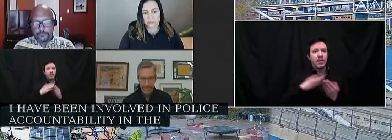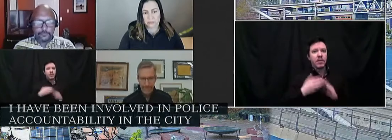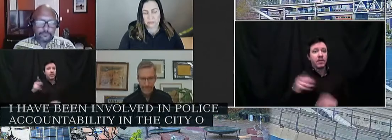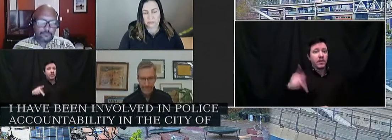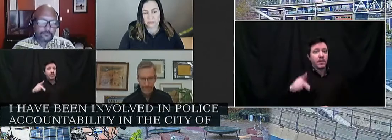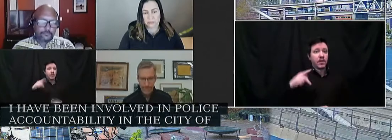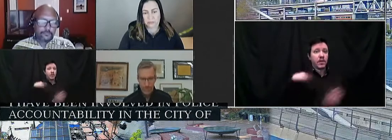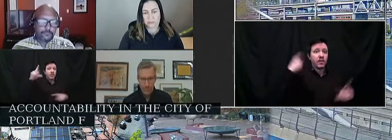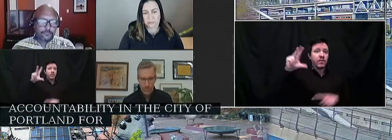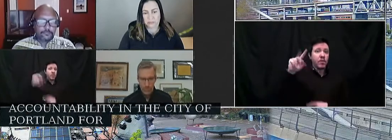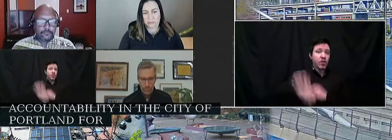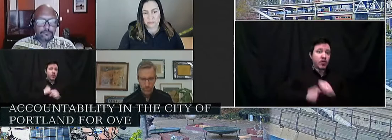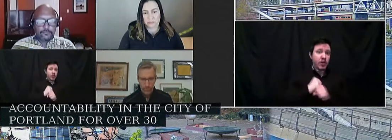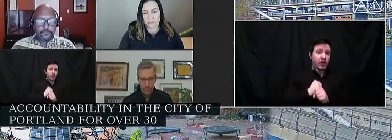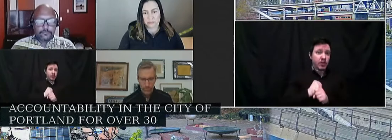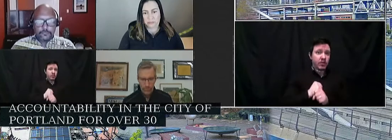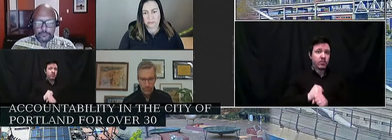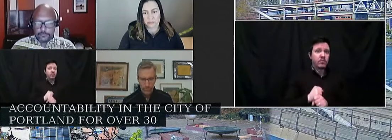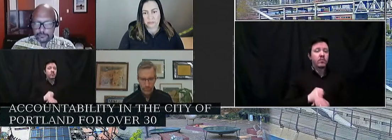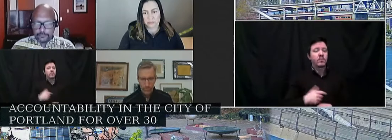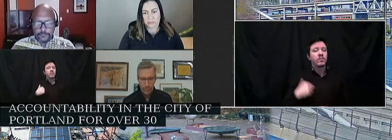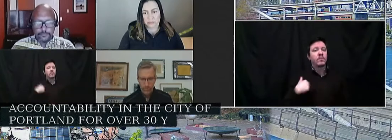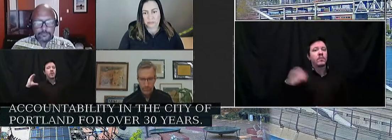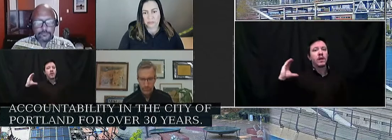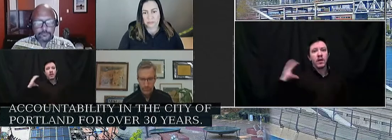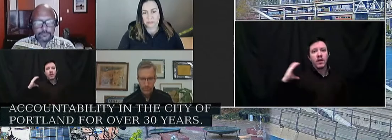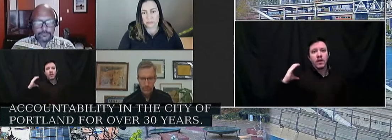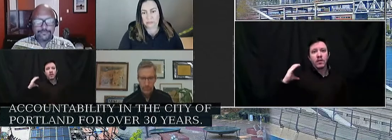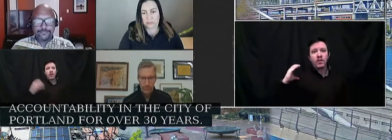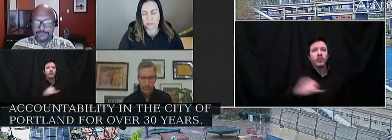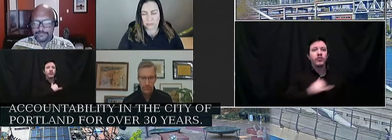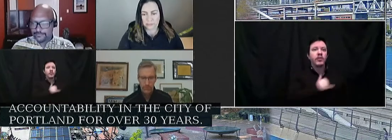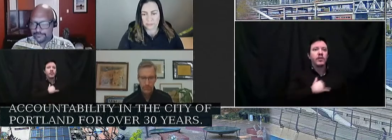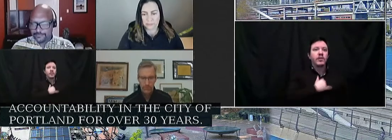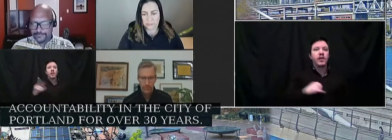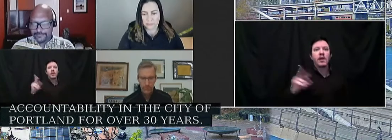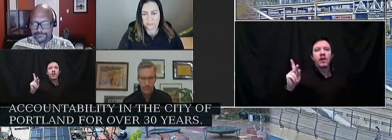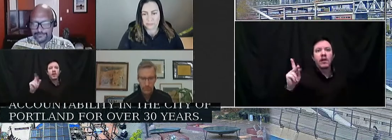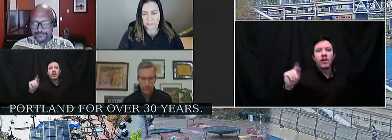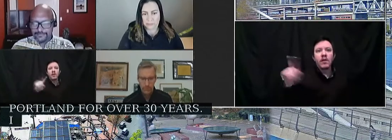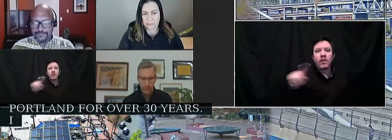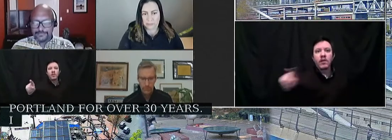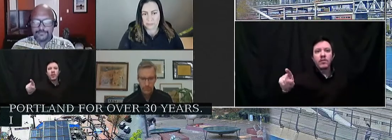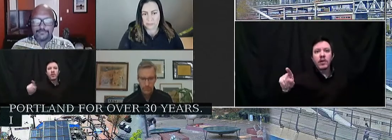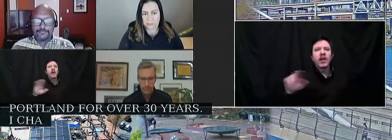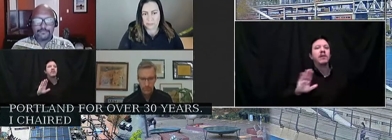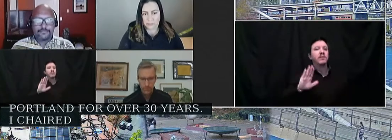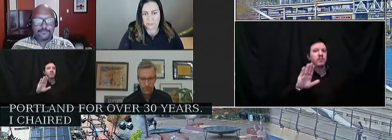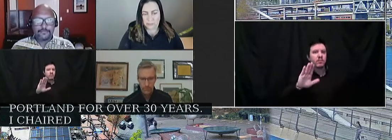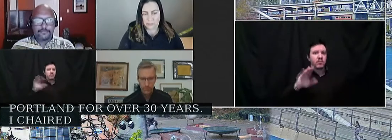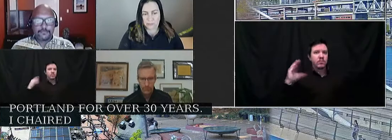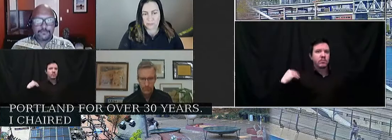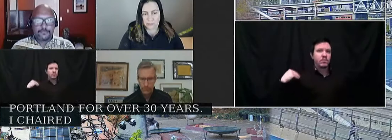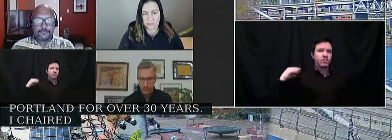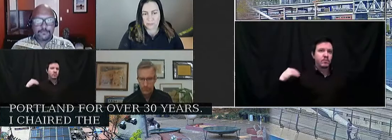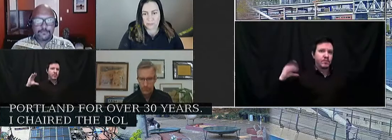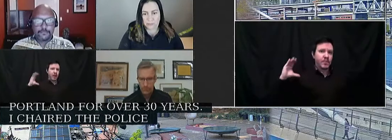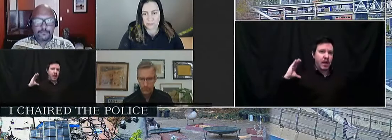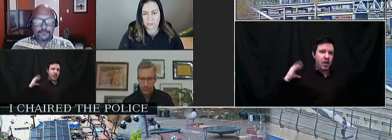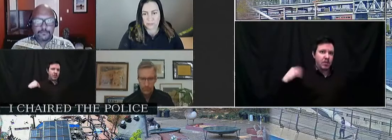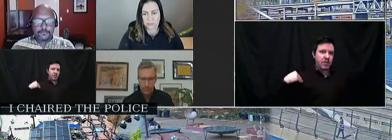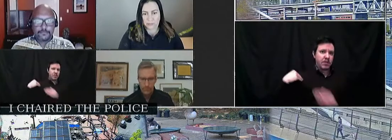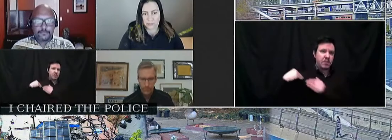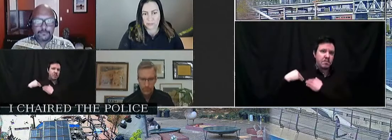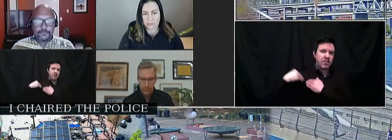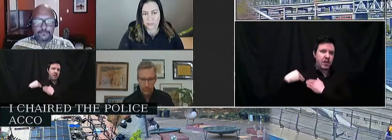for over 30 years. I chaired Mayor Katz Police Accountability Stakeholders Committee. I